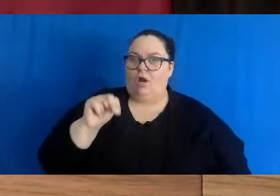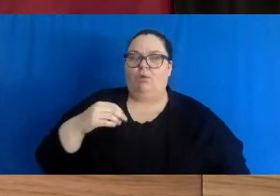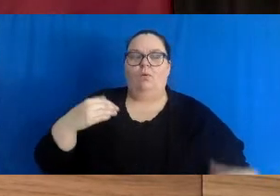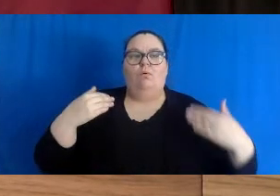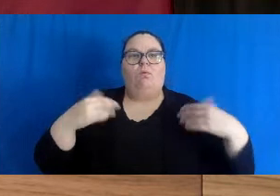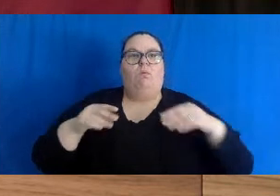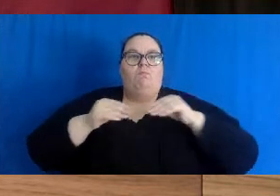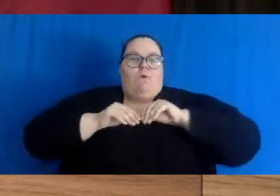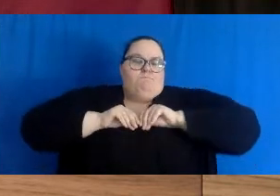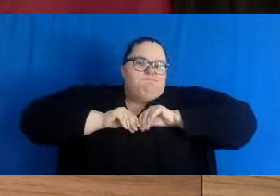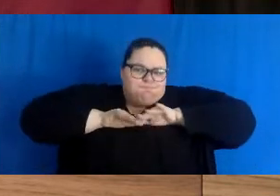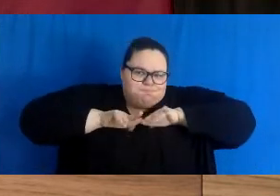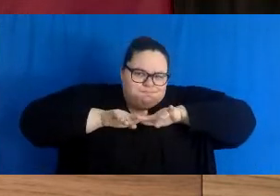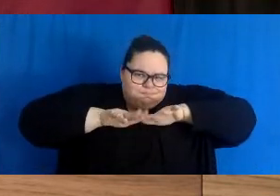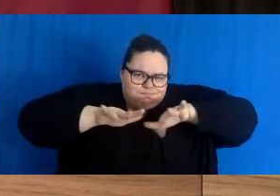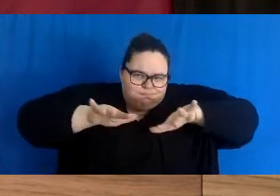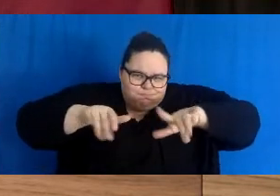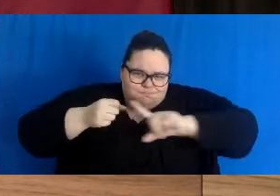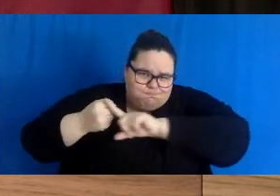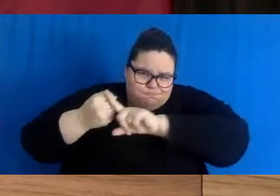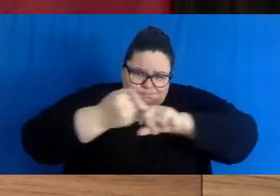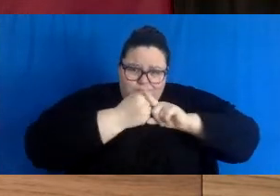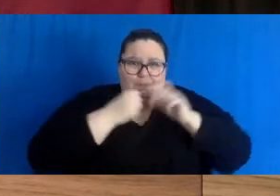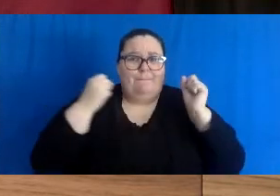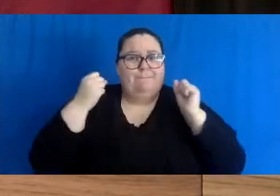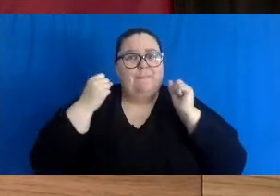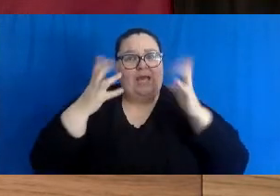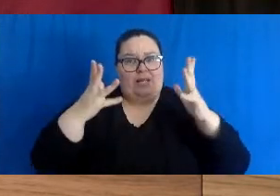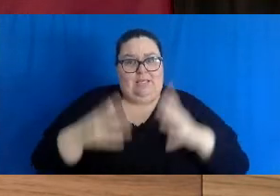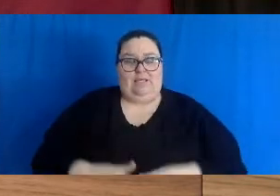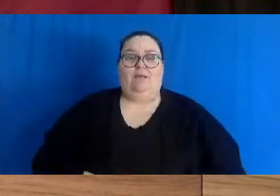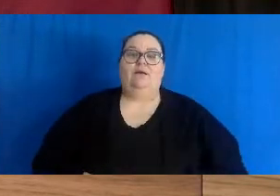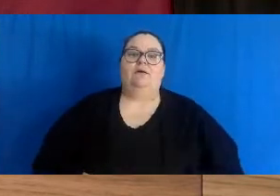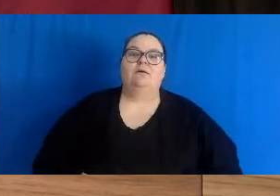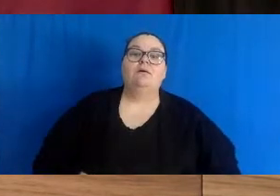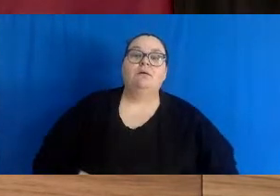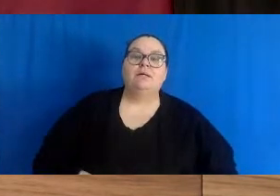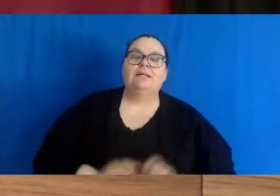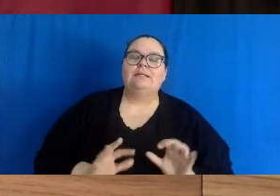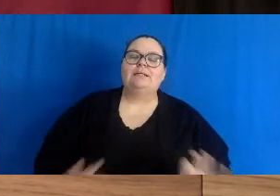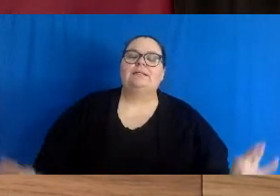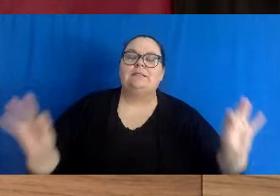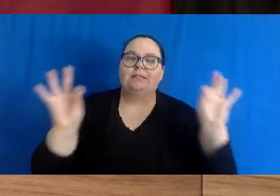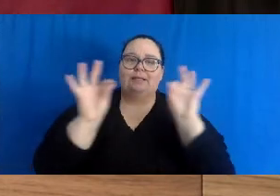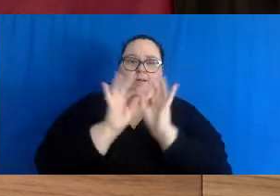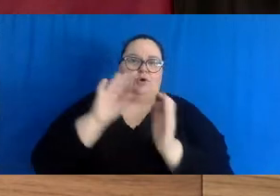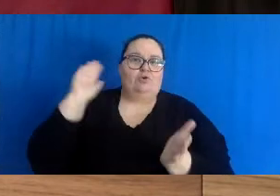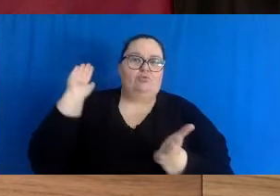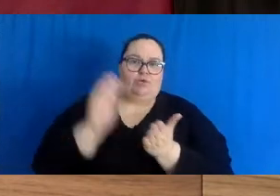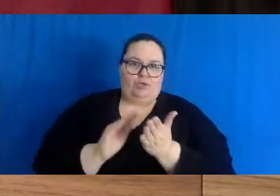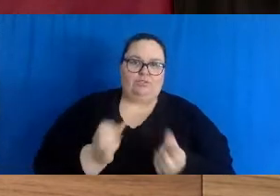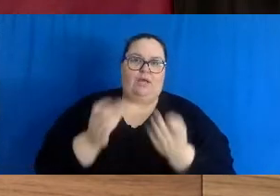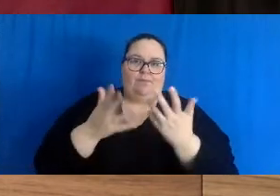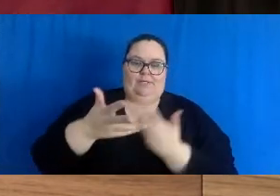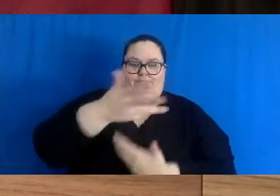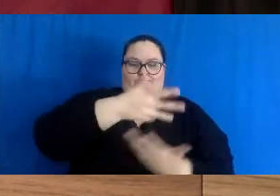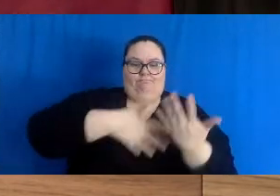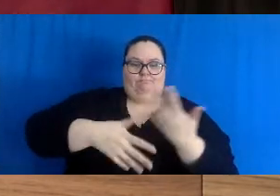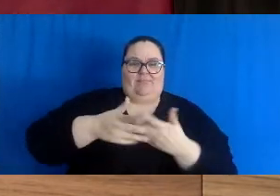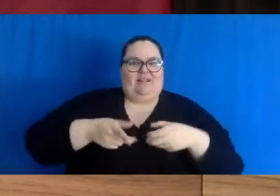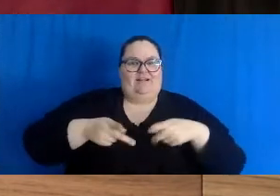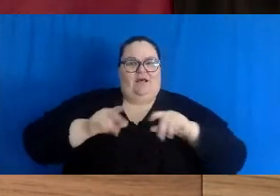readily than earlier versions of the COVID-19 virus. It is vital that we reduce the contact that allows it to spread,